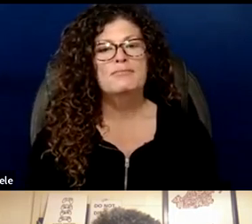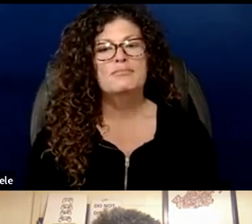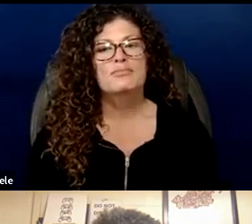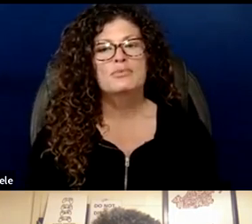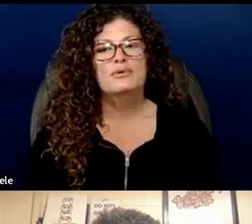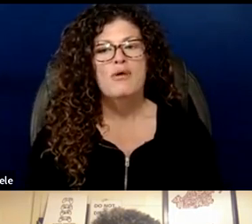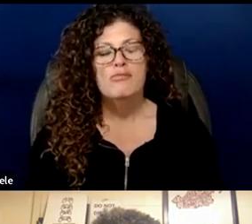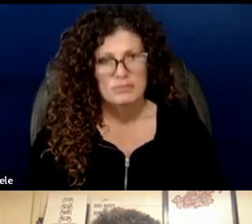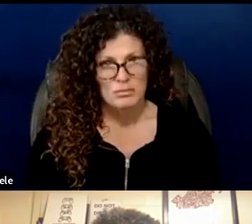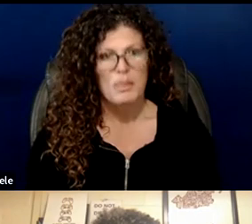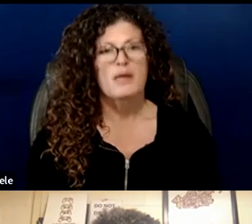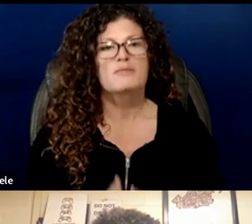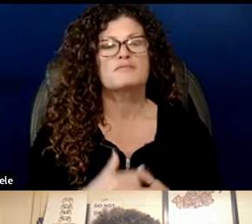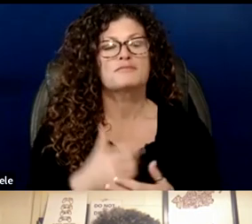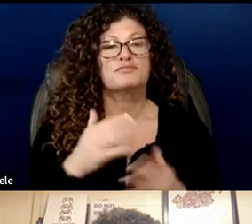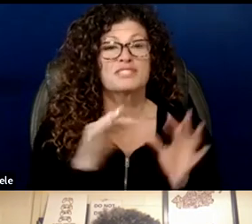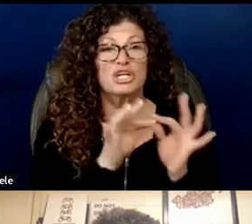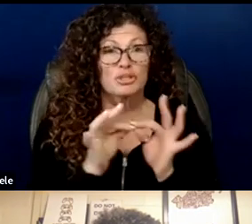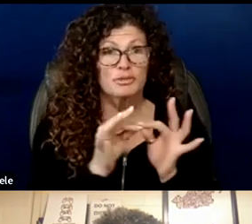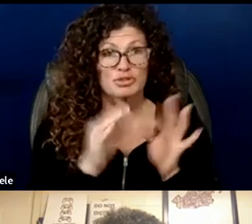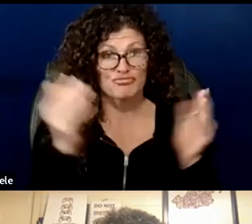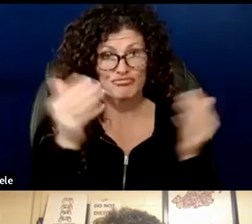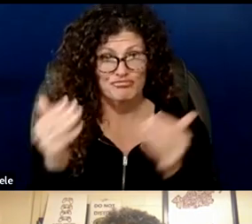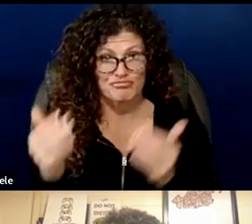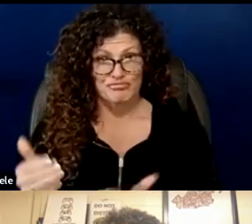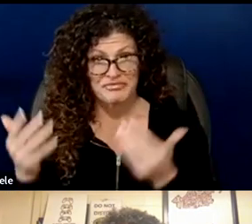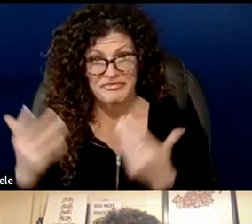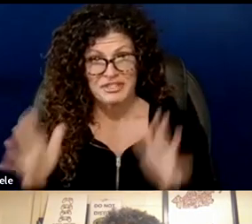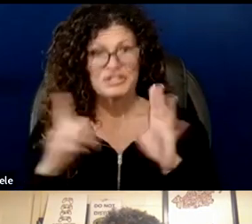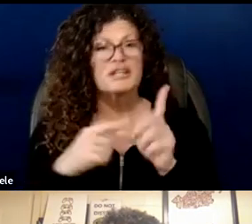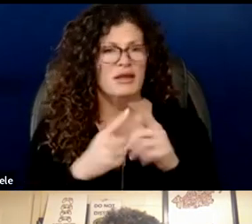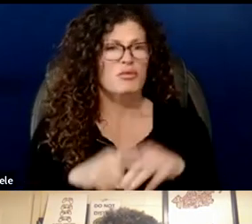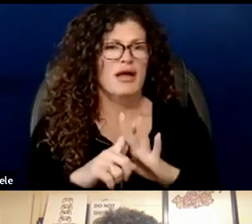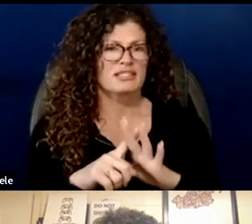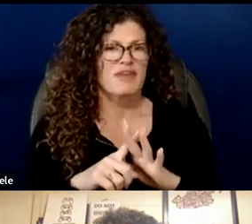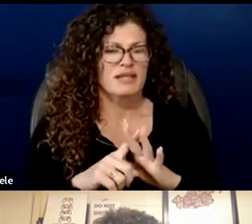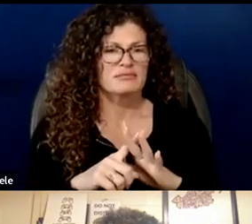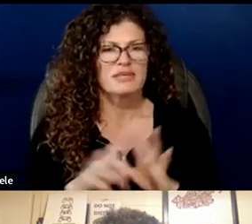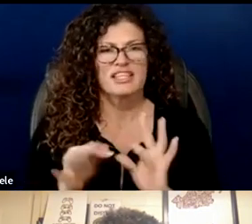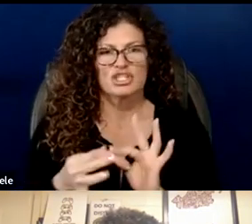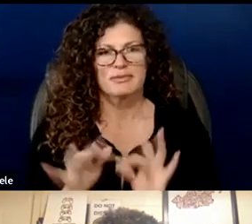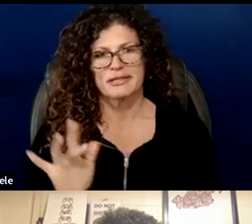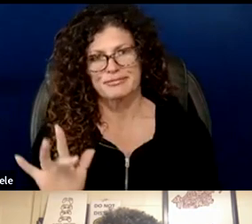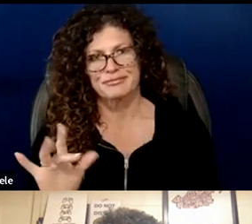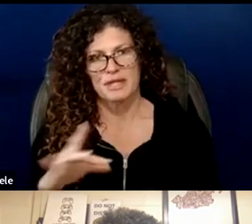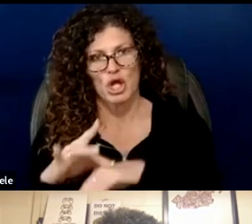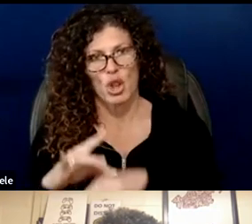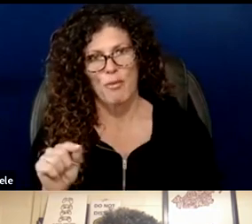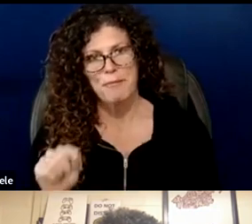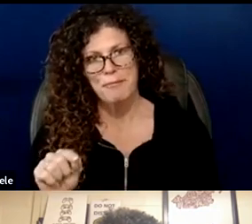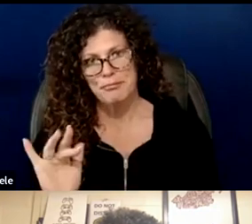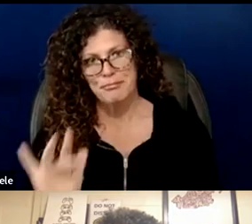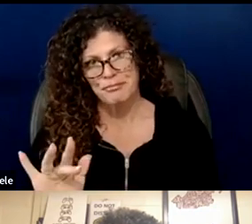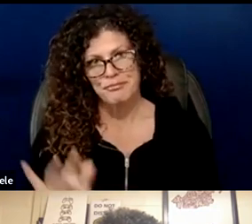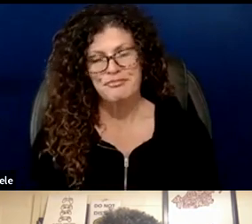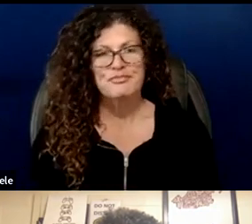finish introducing themselves and providing Zoom instructions, will activate the interpretation icon or the globe at the bottom of your screen.